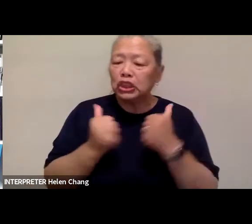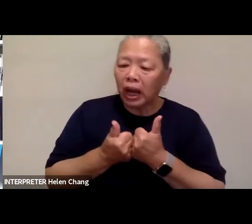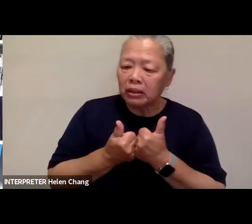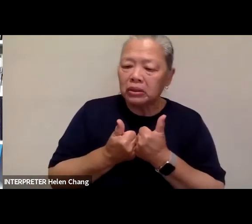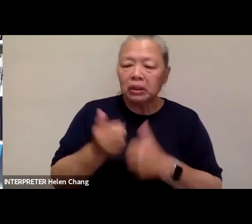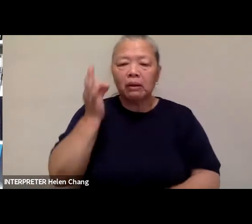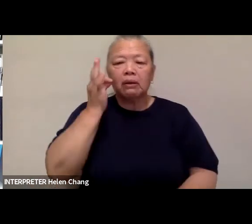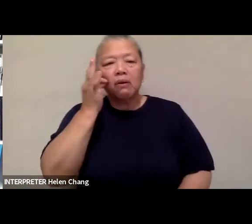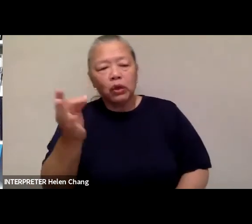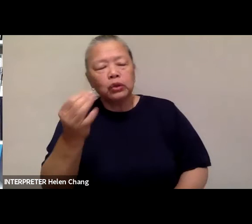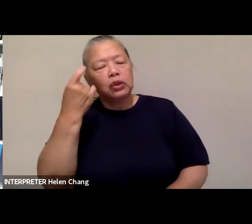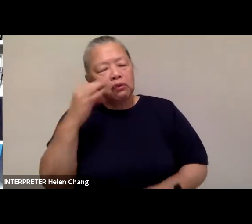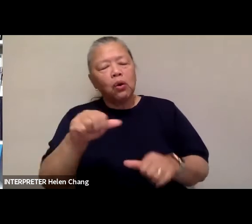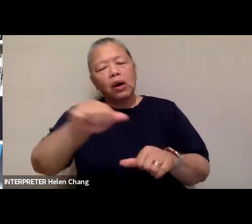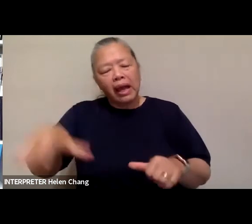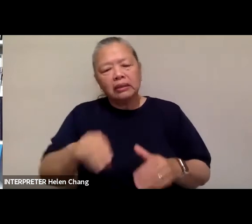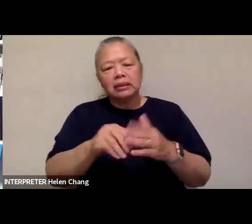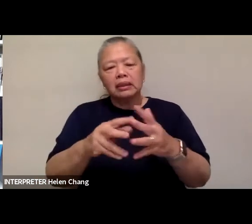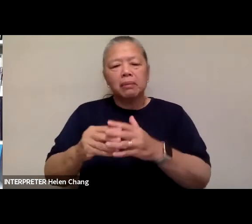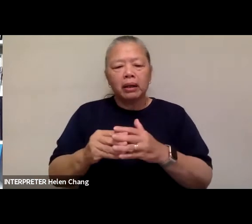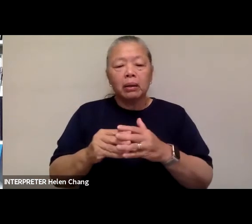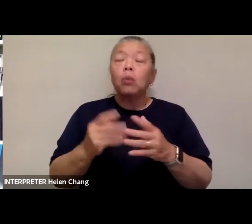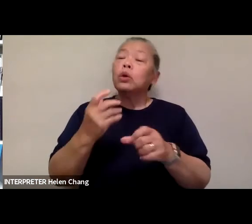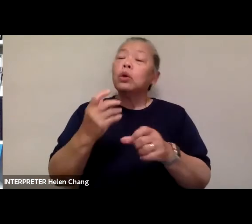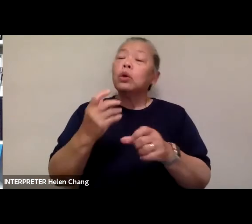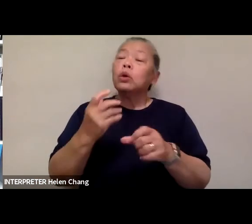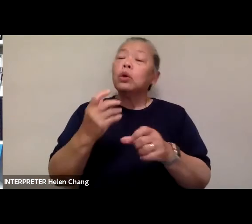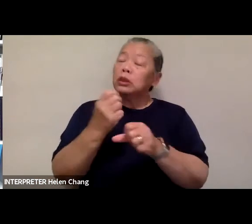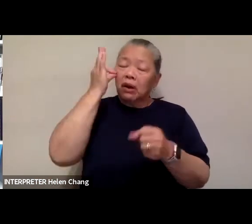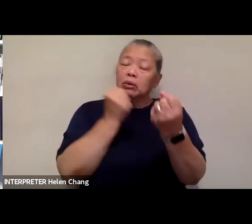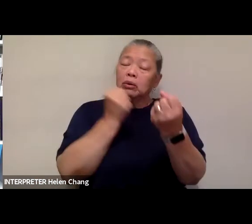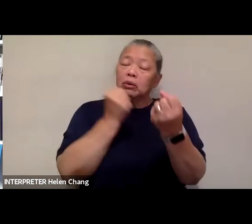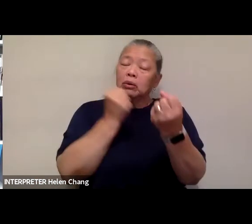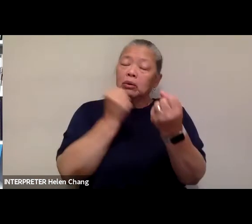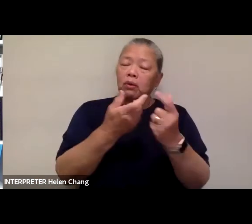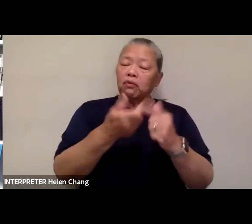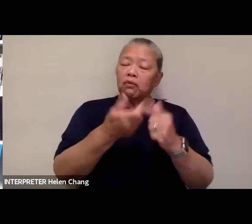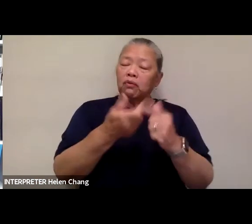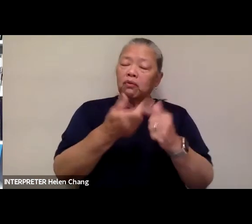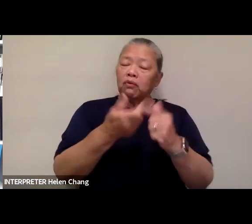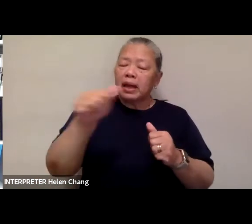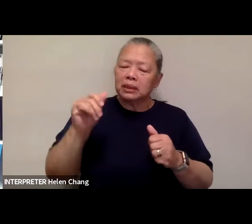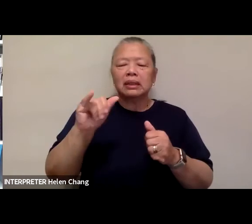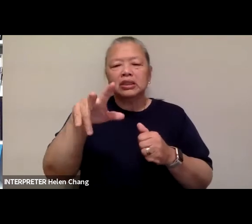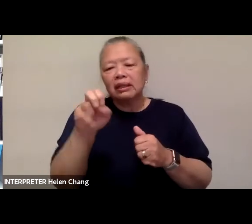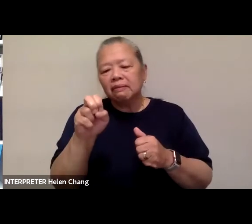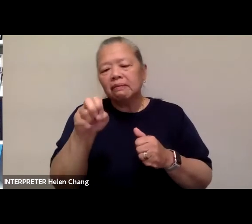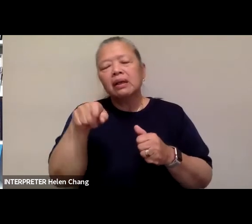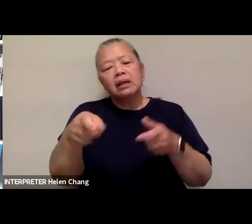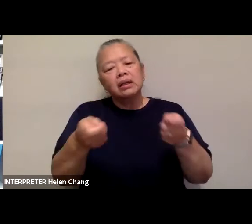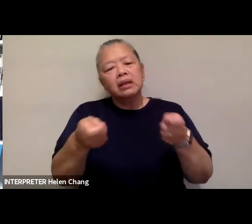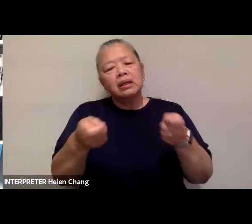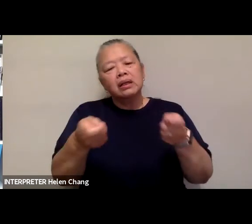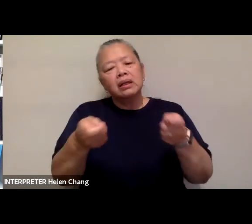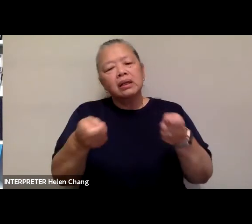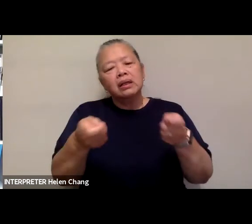Americas. The series received federal support from the Asian Pacific American Initiatives Pool, which is administered by the Smithsonian Asian Pacific